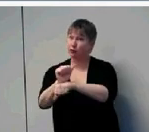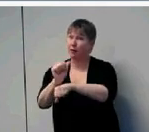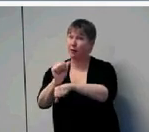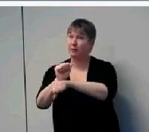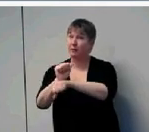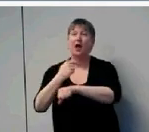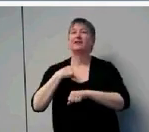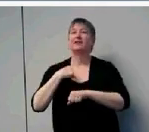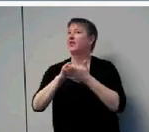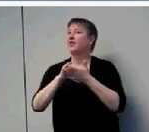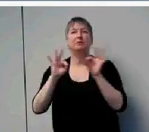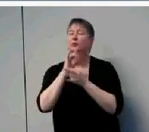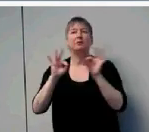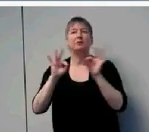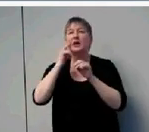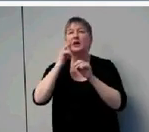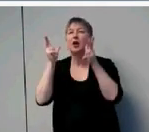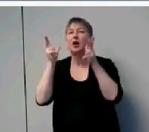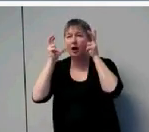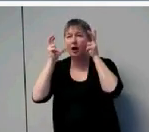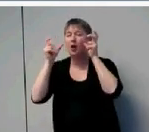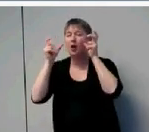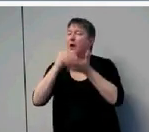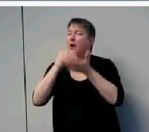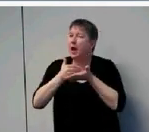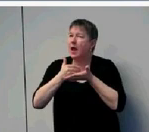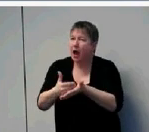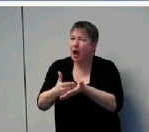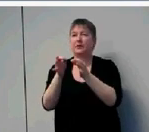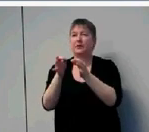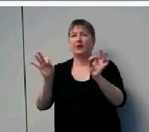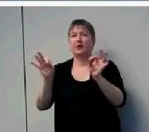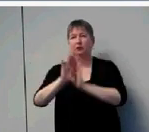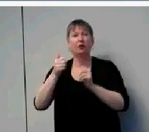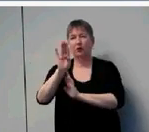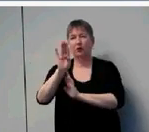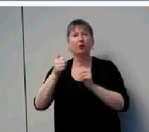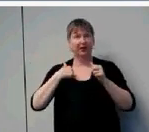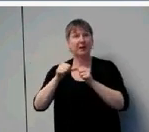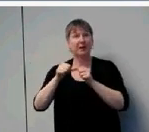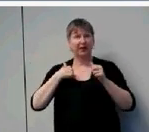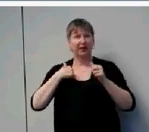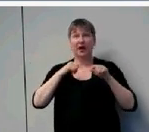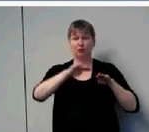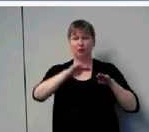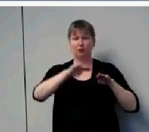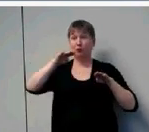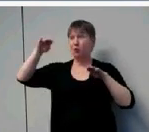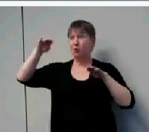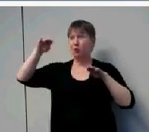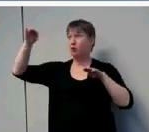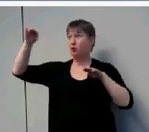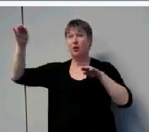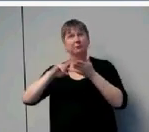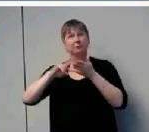found, contributed significantly to language growth. Remember those growth curves? That means language is getting stronger